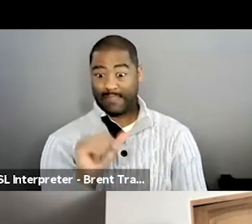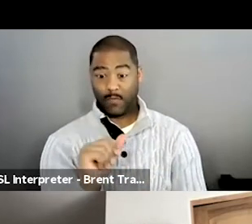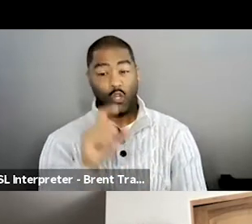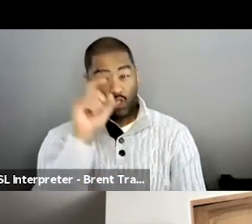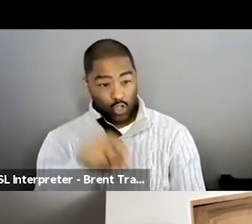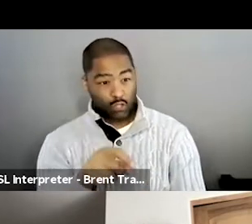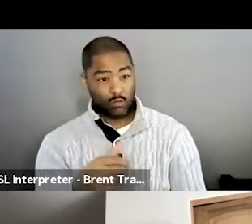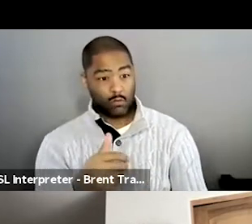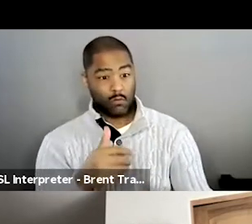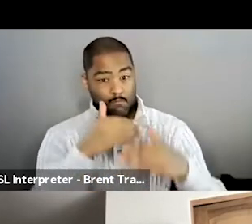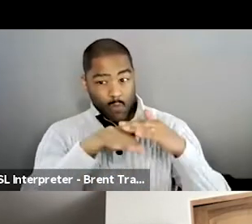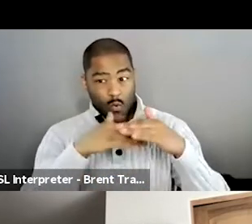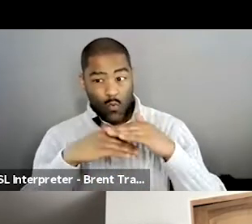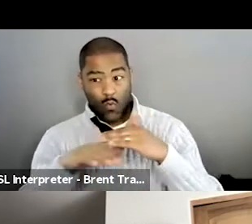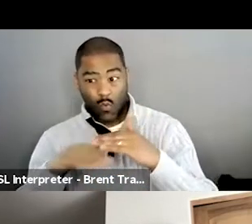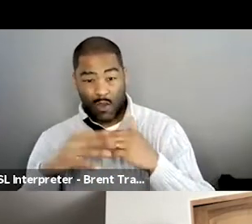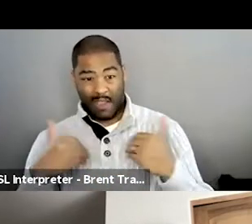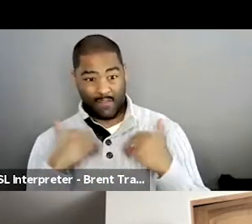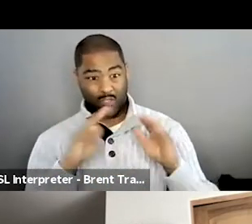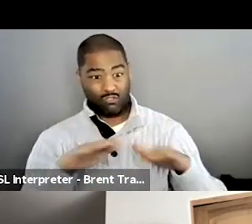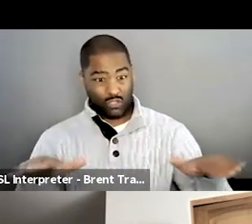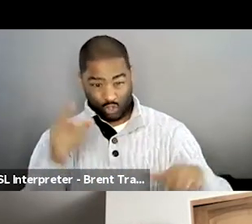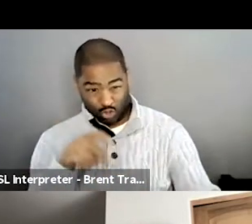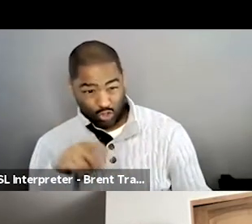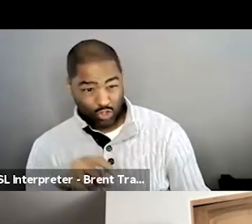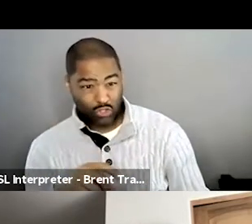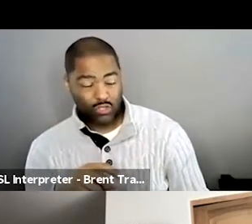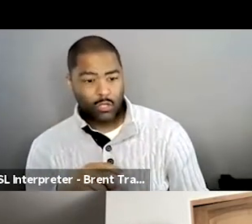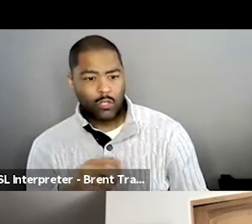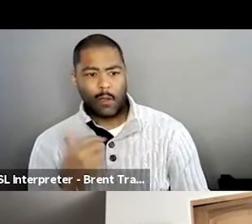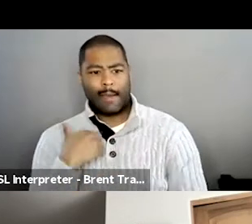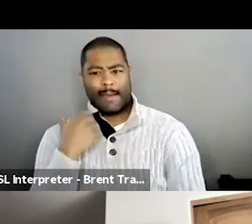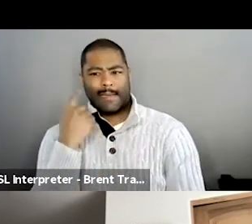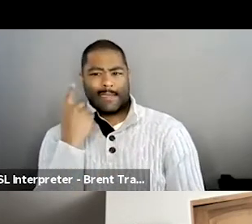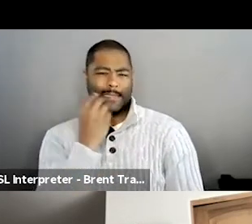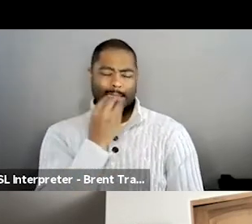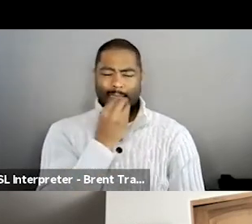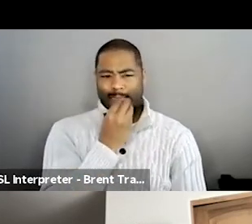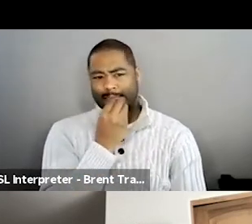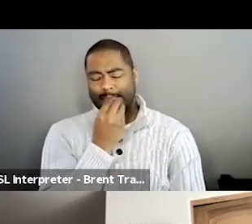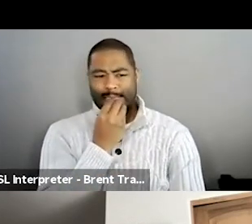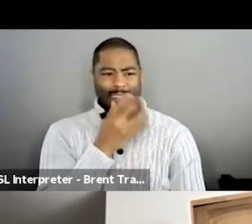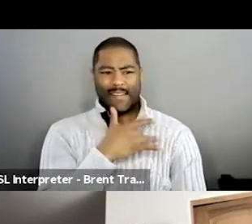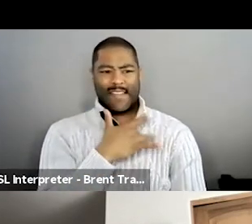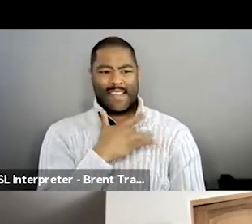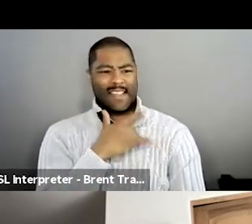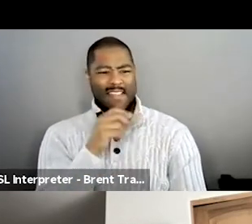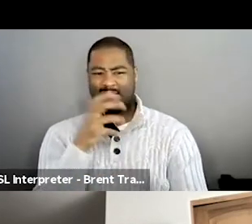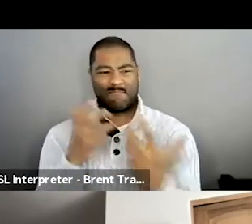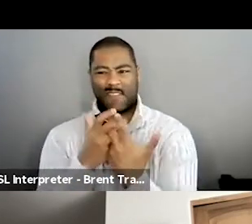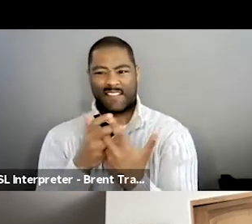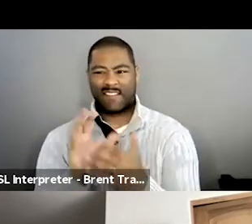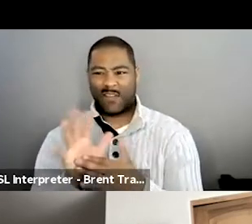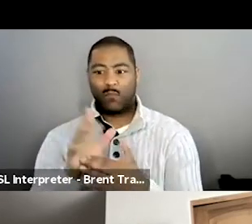What's, what's the line kind of thing. And it always just felt like, no, that's not the right thing for the film. Um,